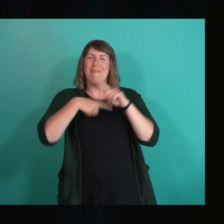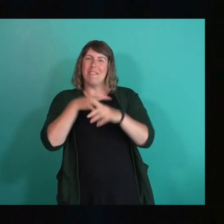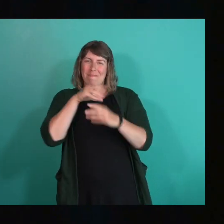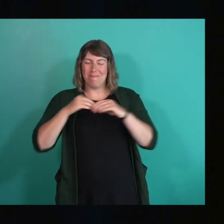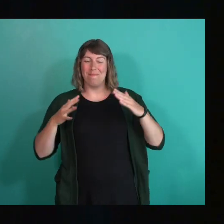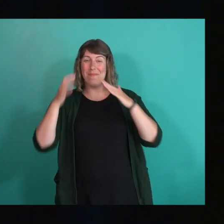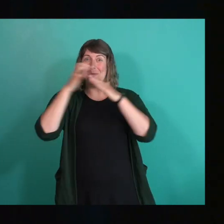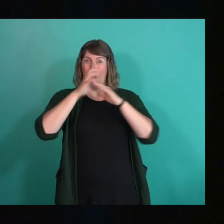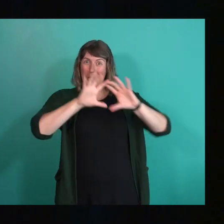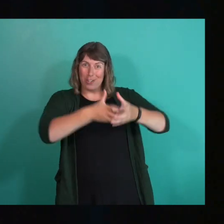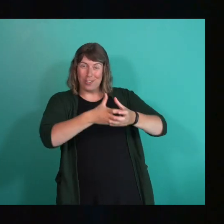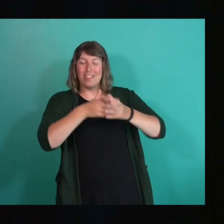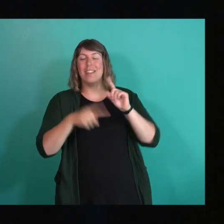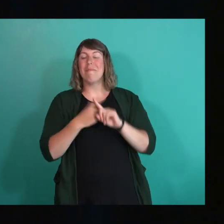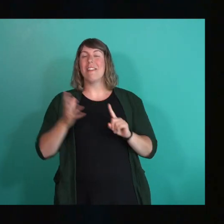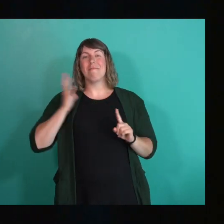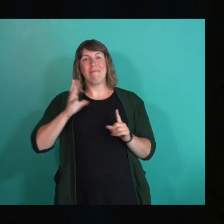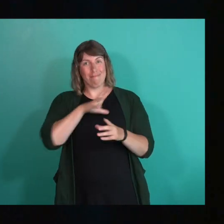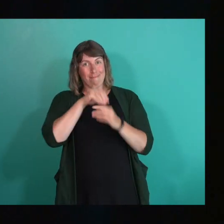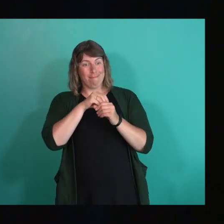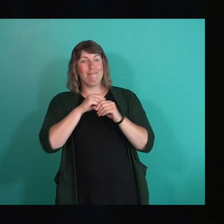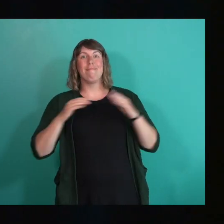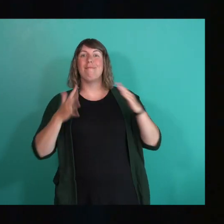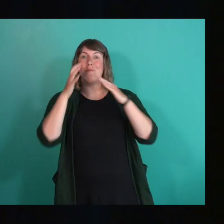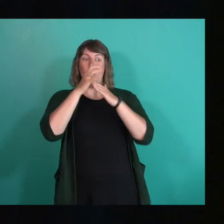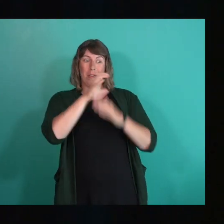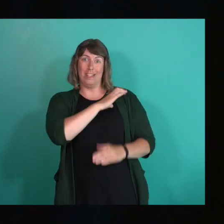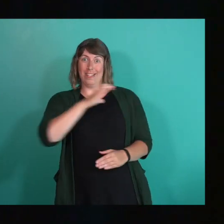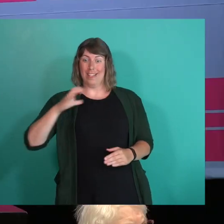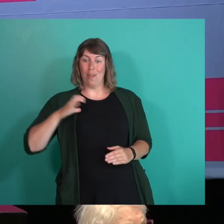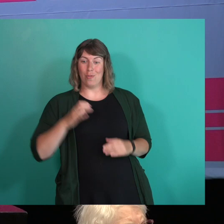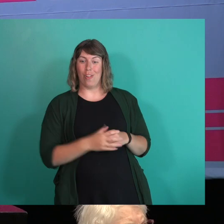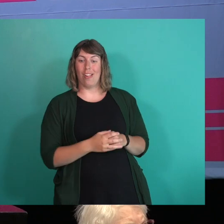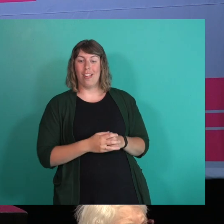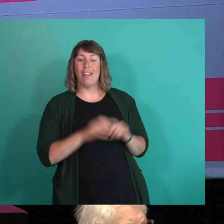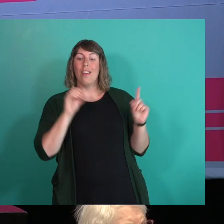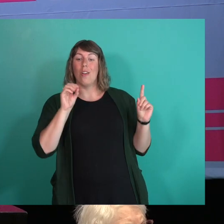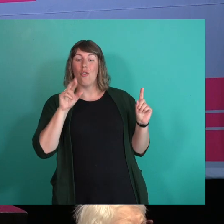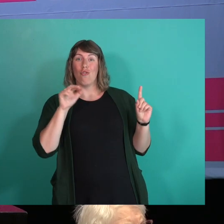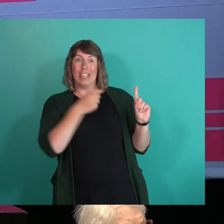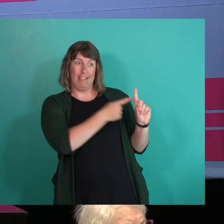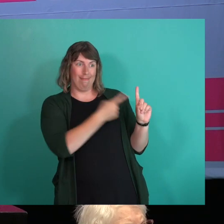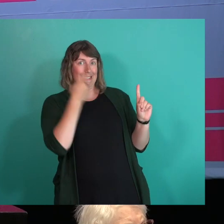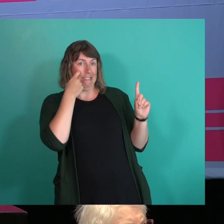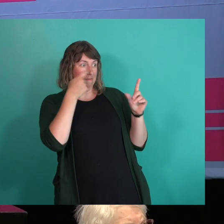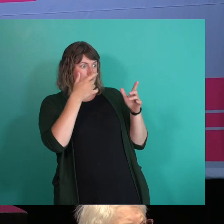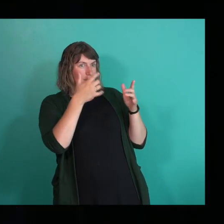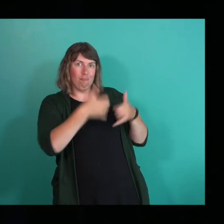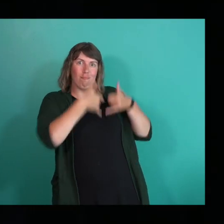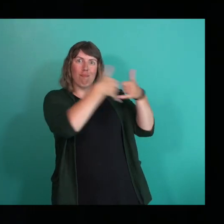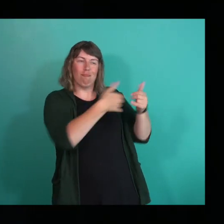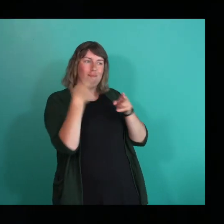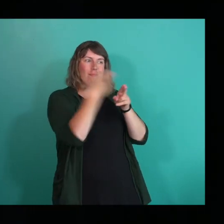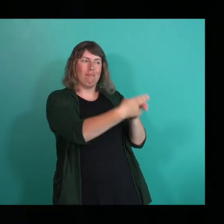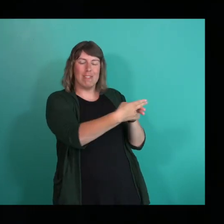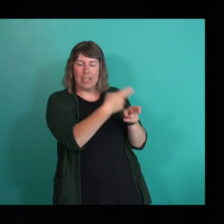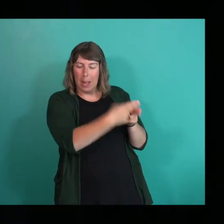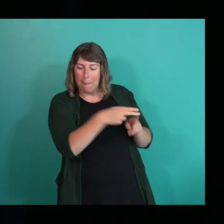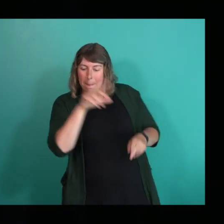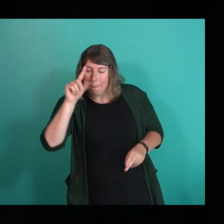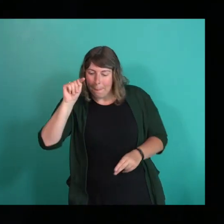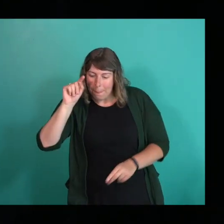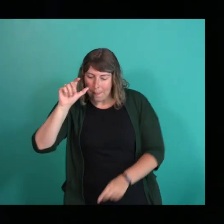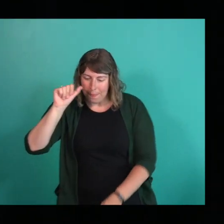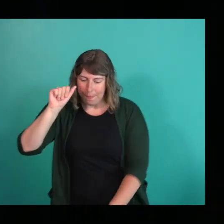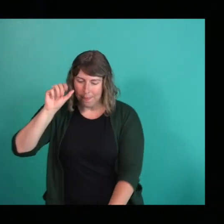and a former member of the Squamish Nation Council. Aureen recently received her Squamish ancestral name, Tamalia.